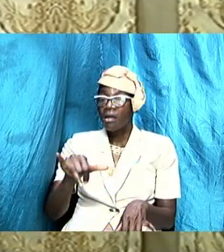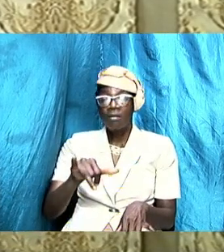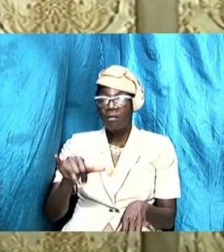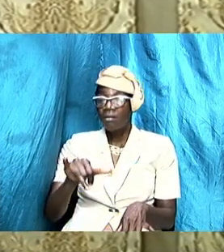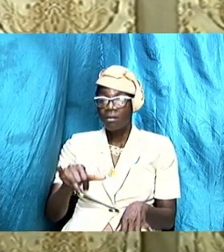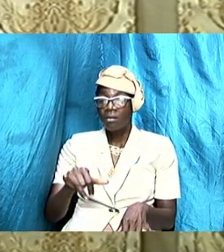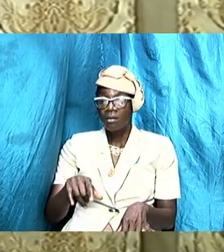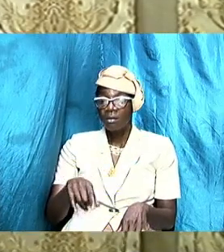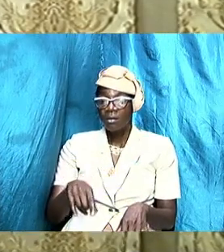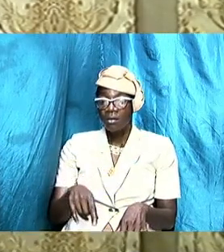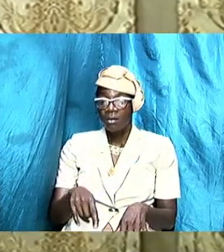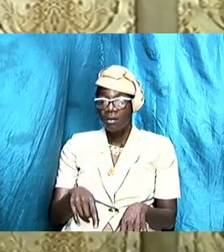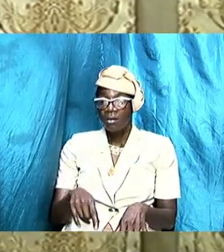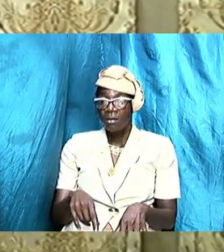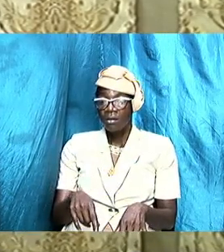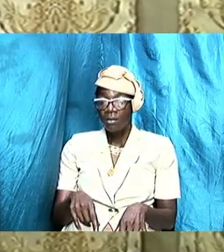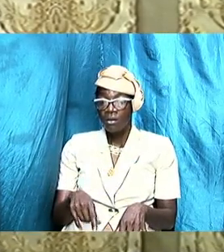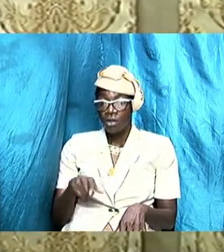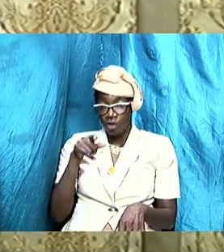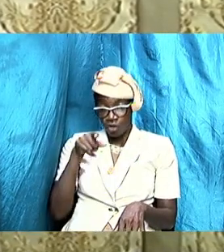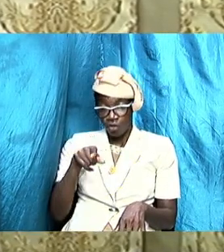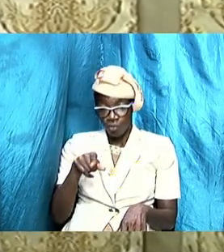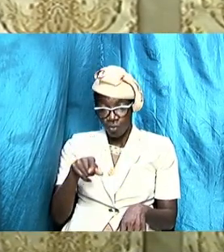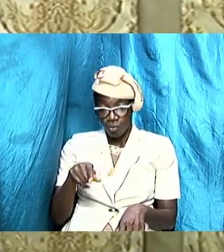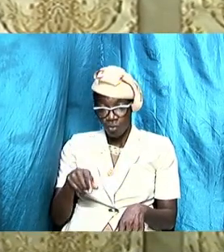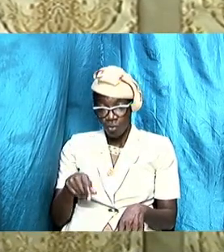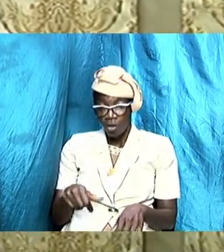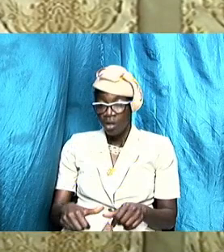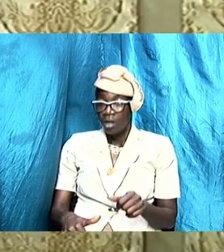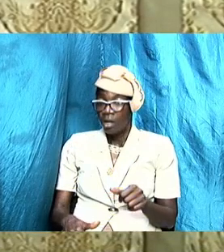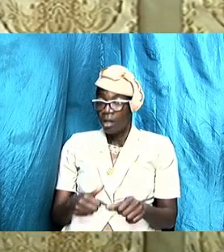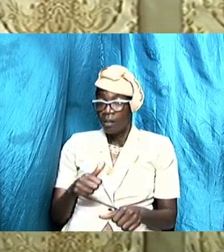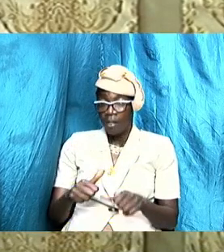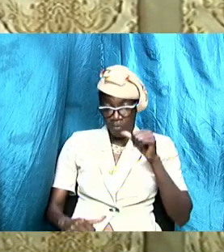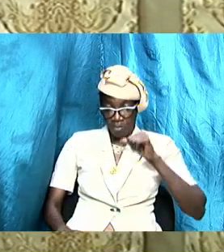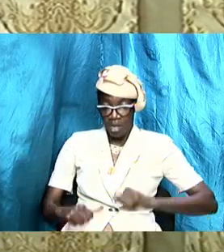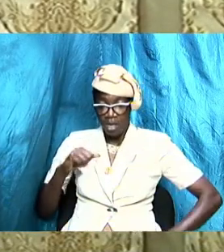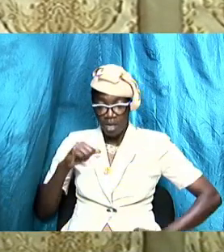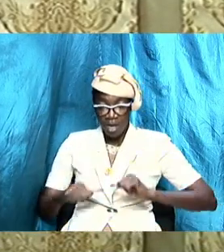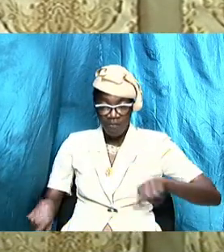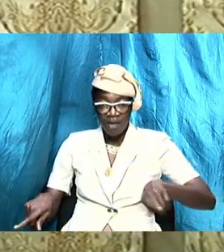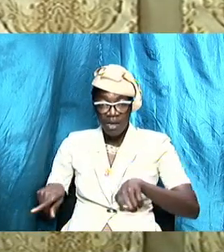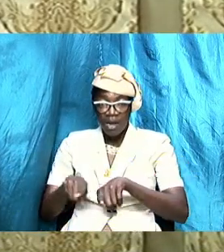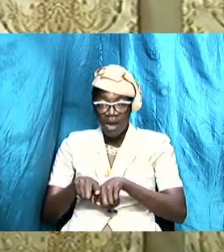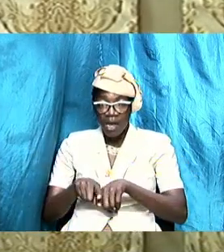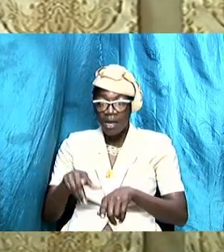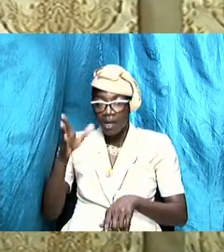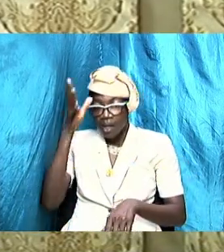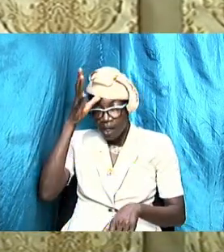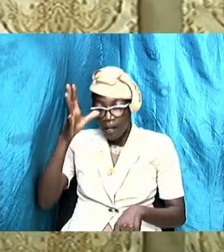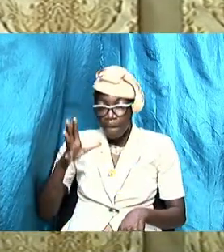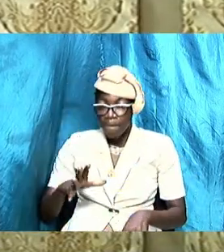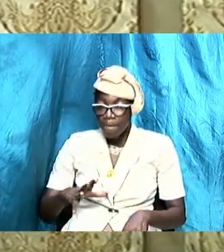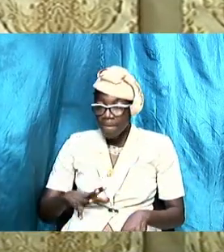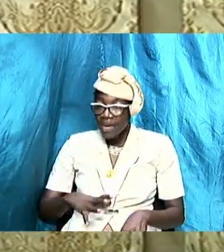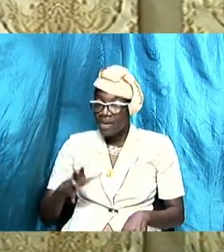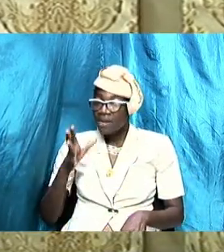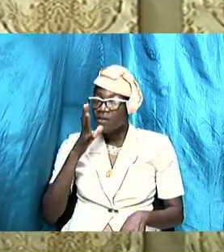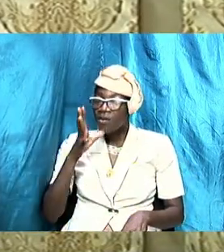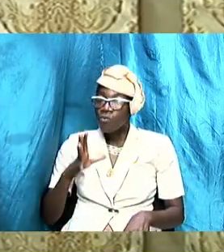capacity of a man or woman of the world your relationship cannot succeed